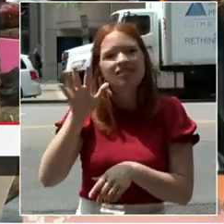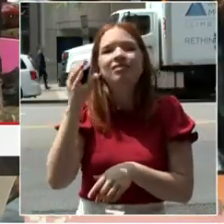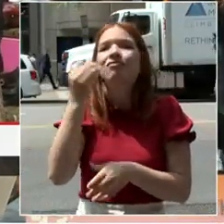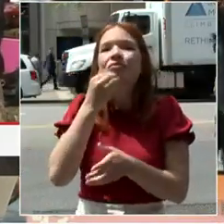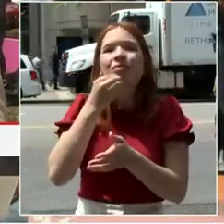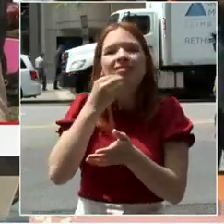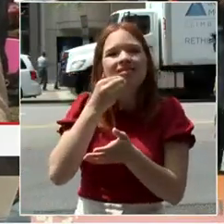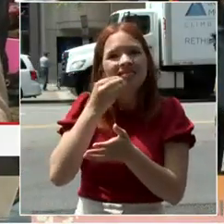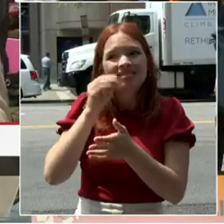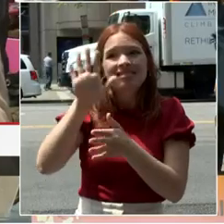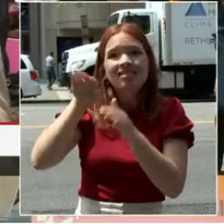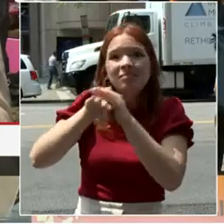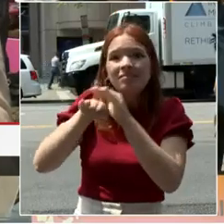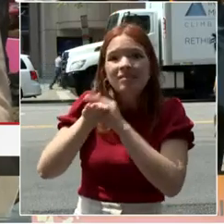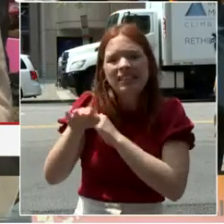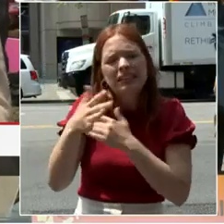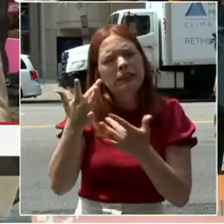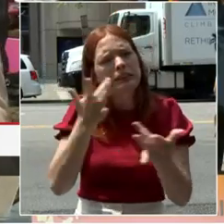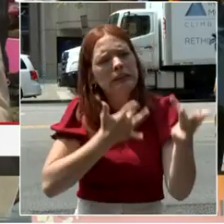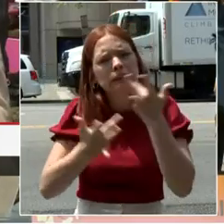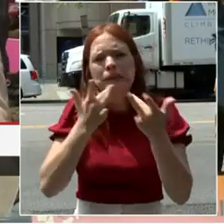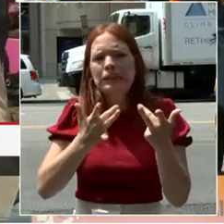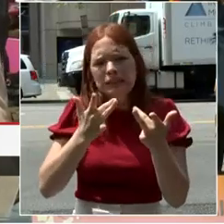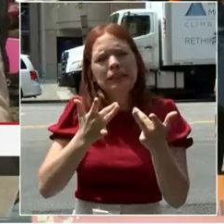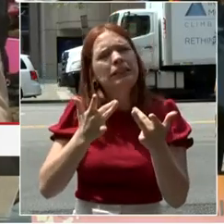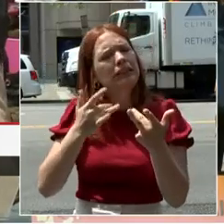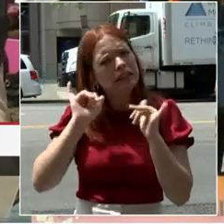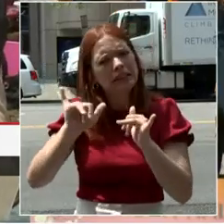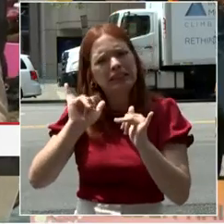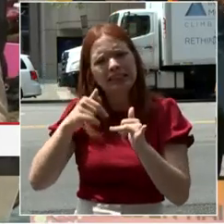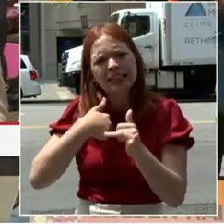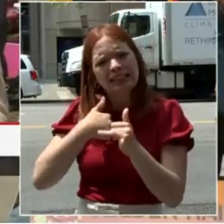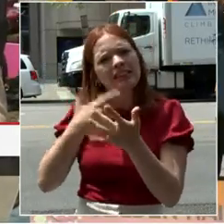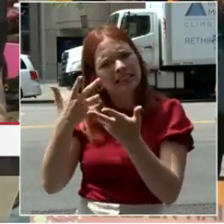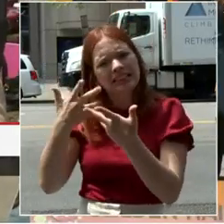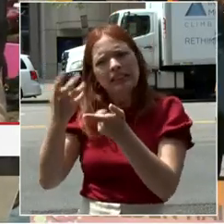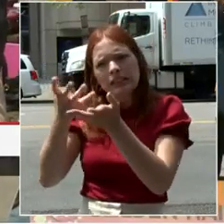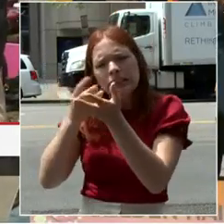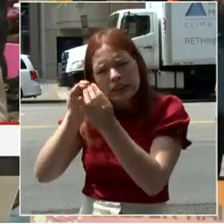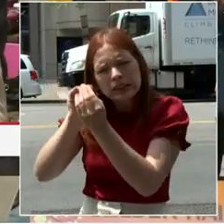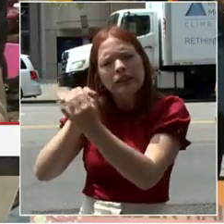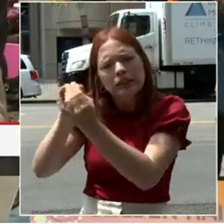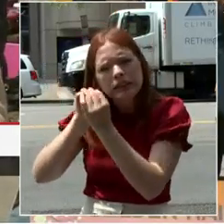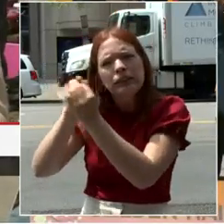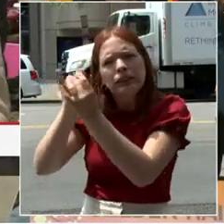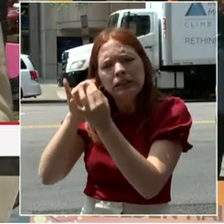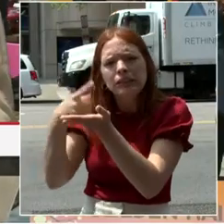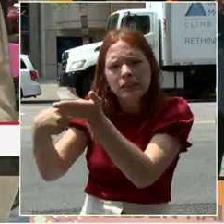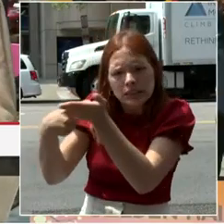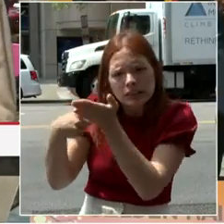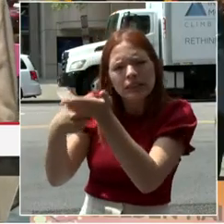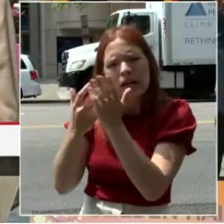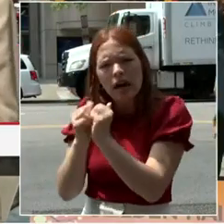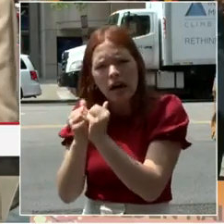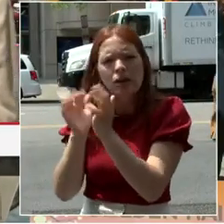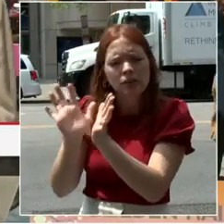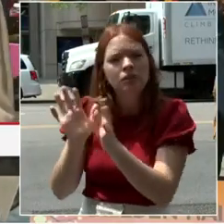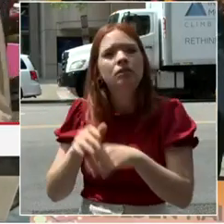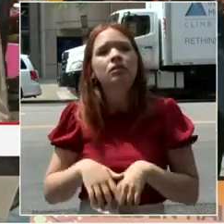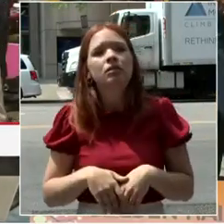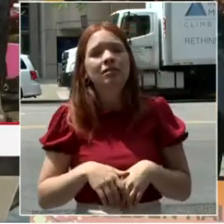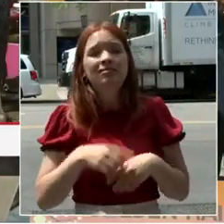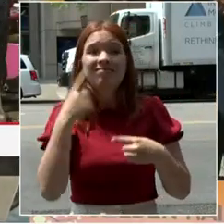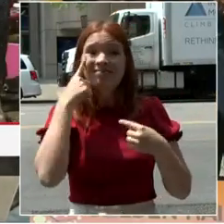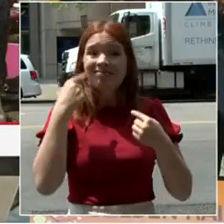ever, actually. So the idea of telling grocers that they have they have to come east of the river has